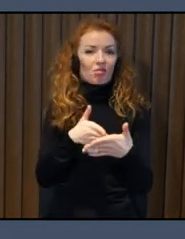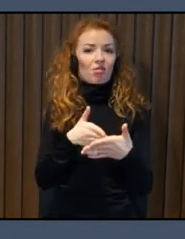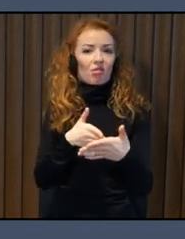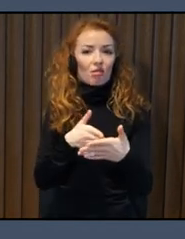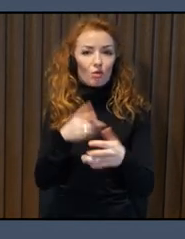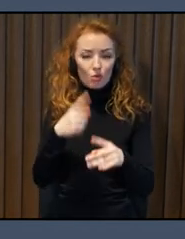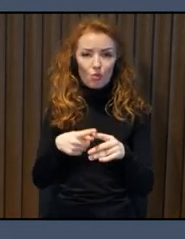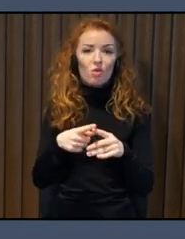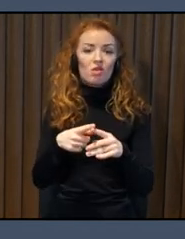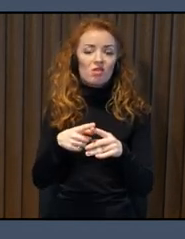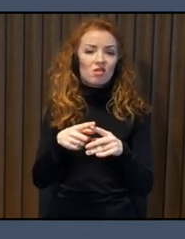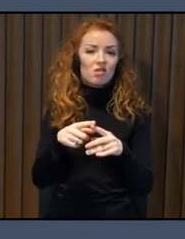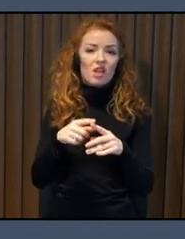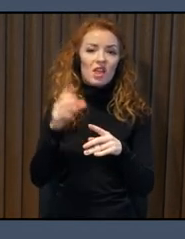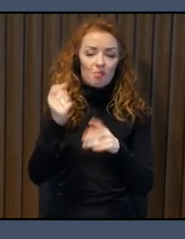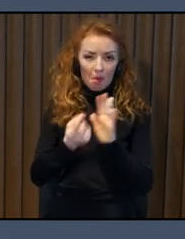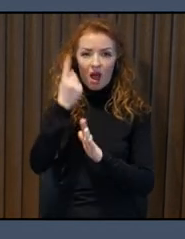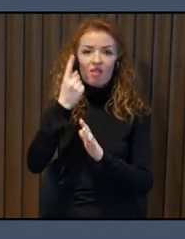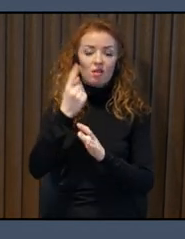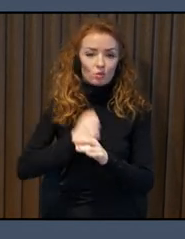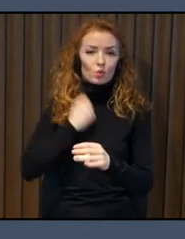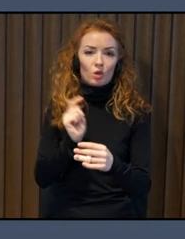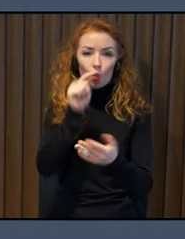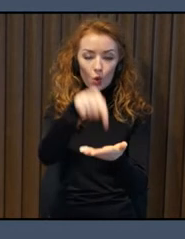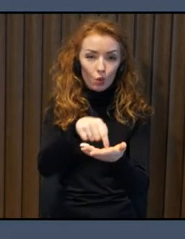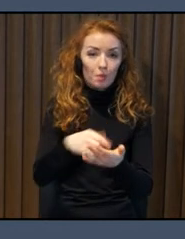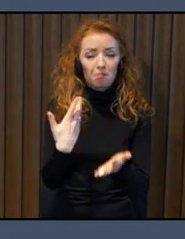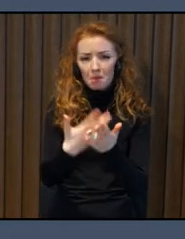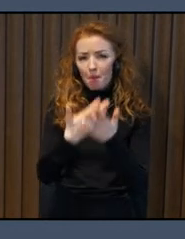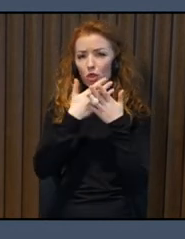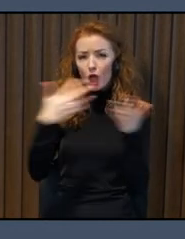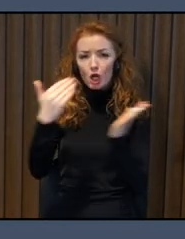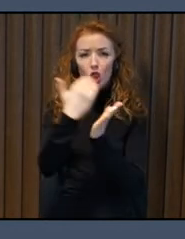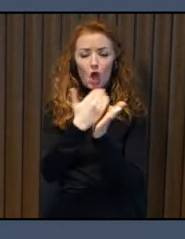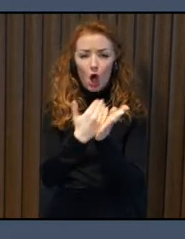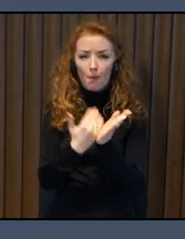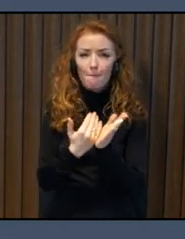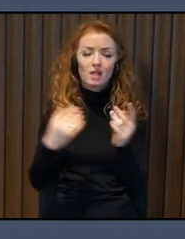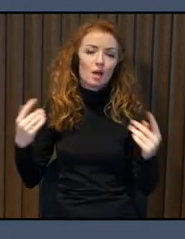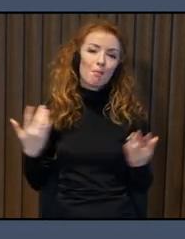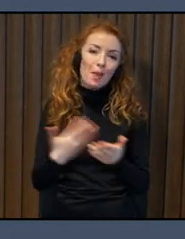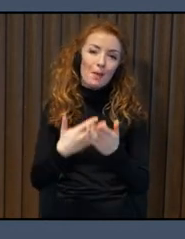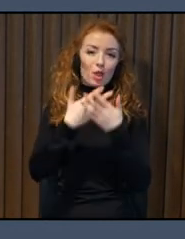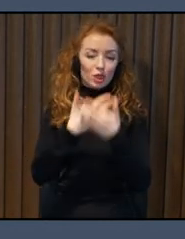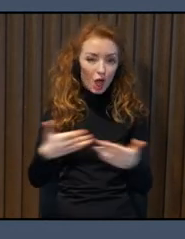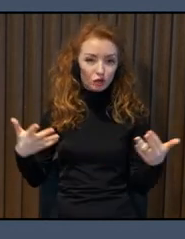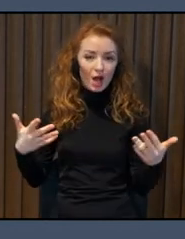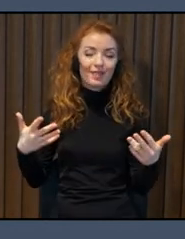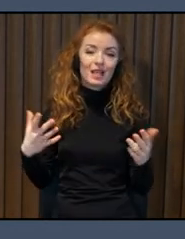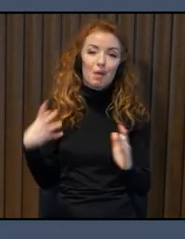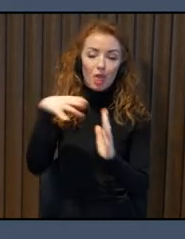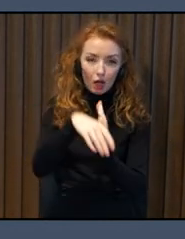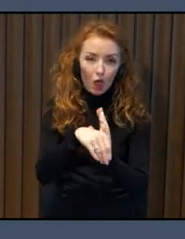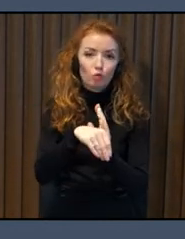is a part of the municipality's work for diversity, equality and to create a more inclusive society. NormStorm allows